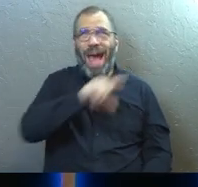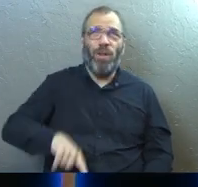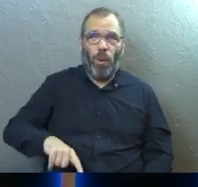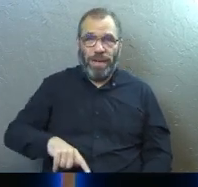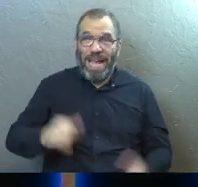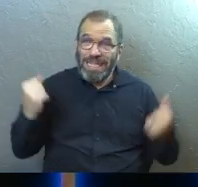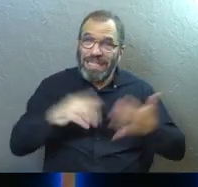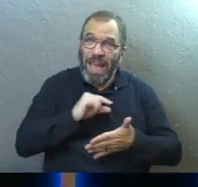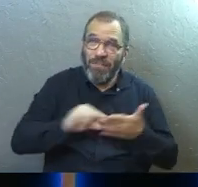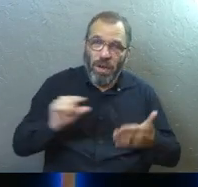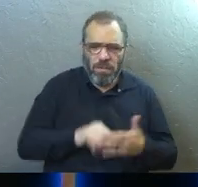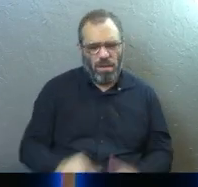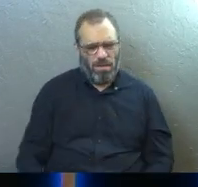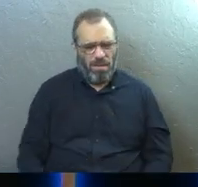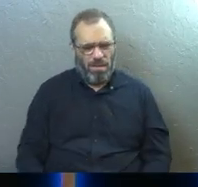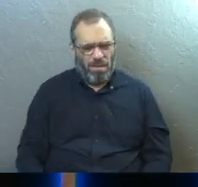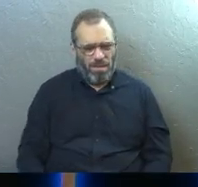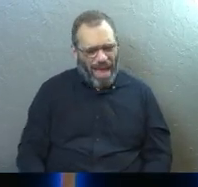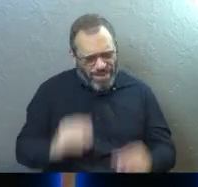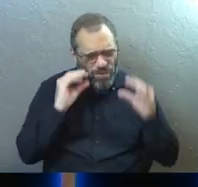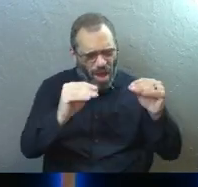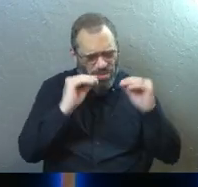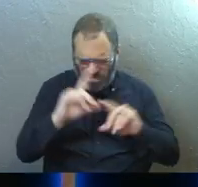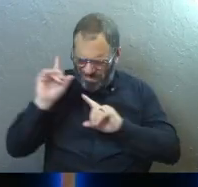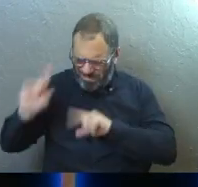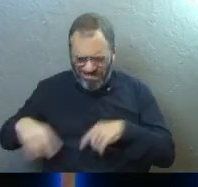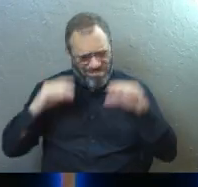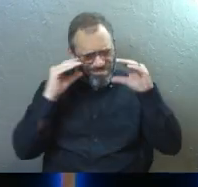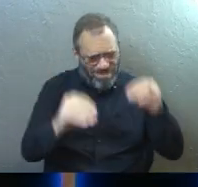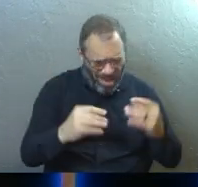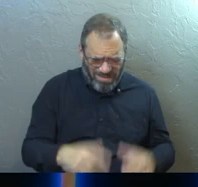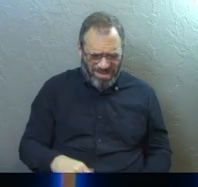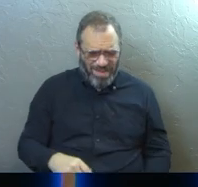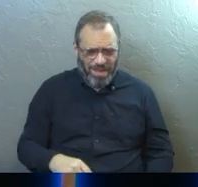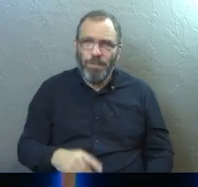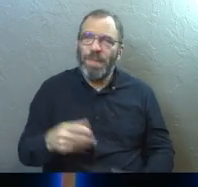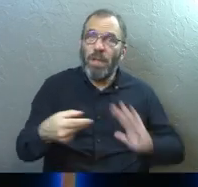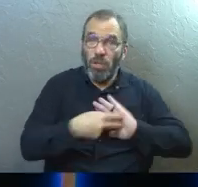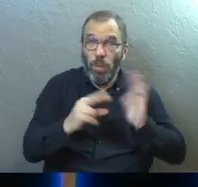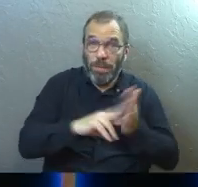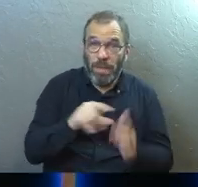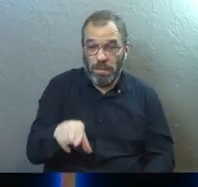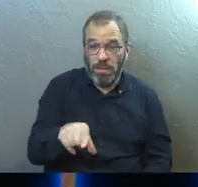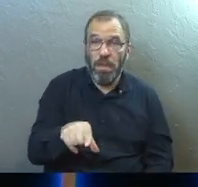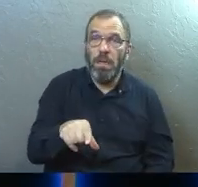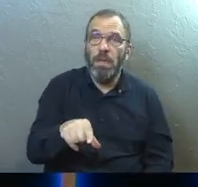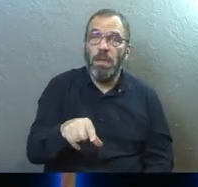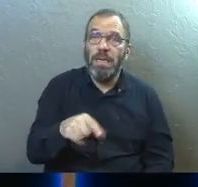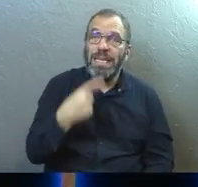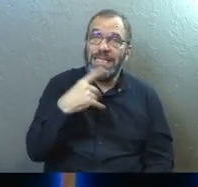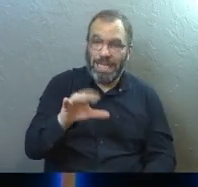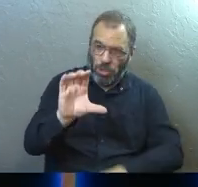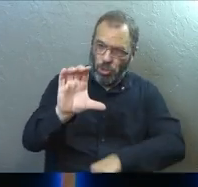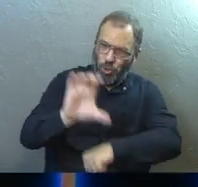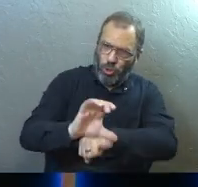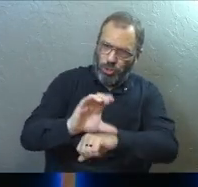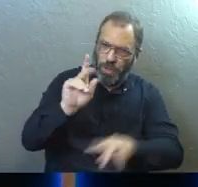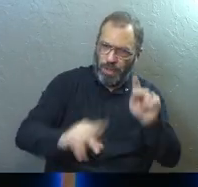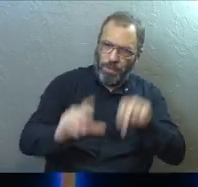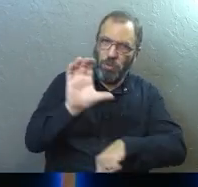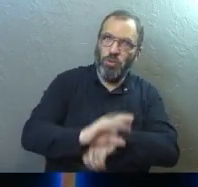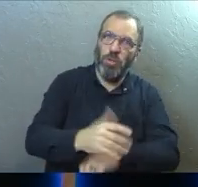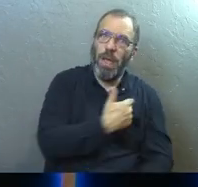It's a scary verse because he said, you've heard my teaching. And you know what he's implying there? Is he's implying church people.